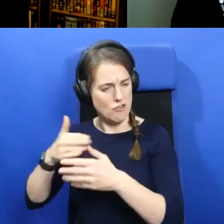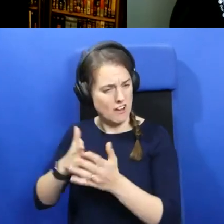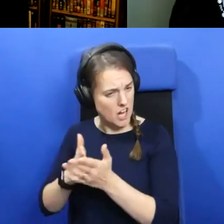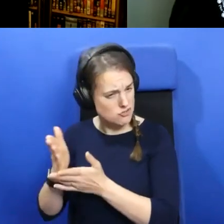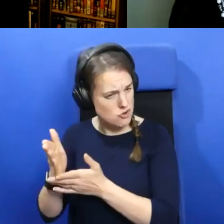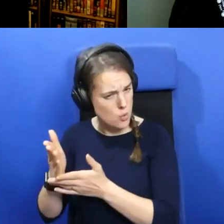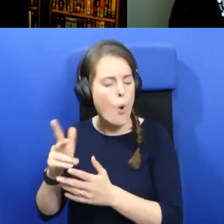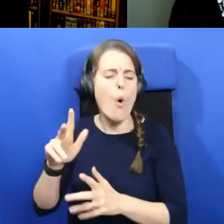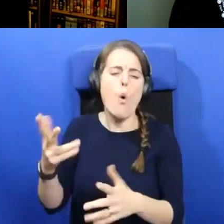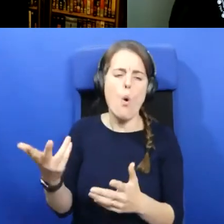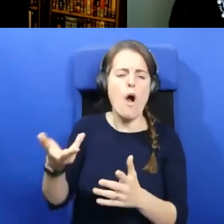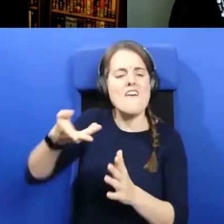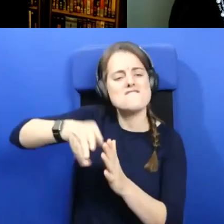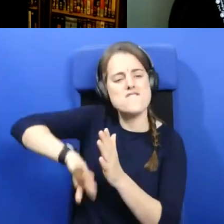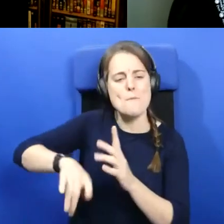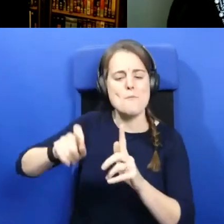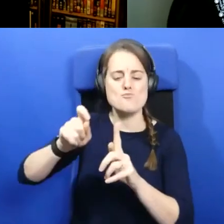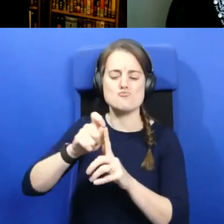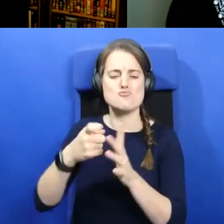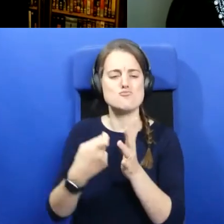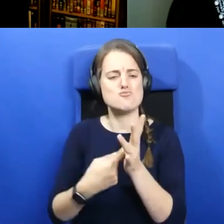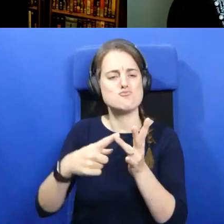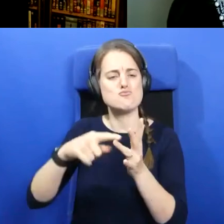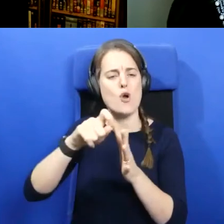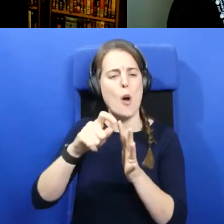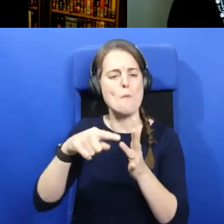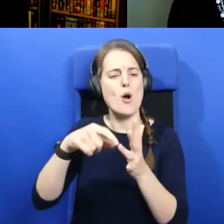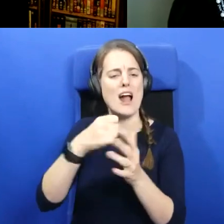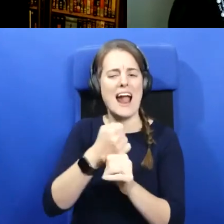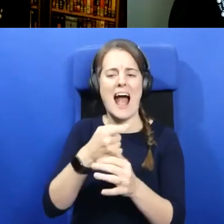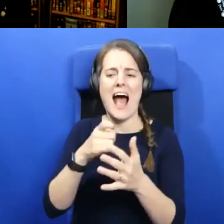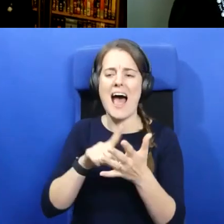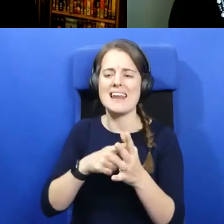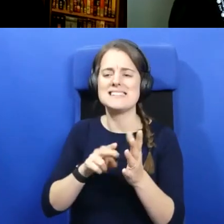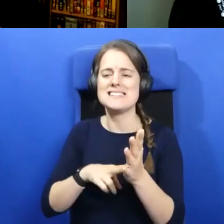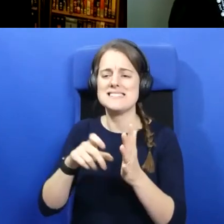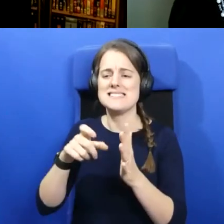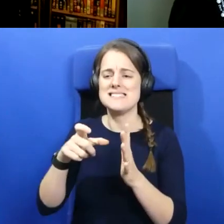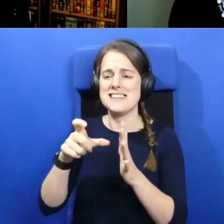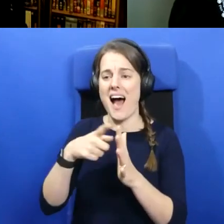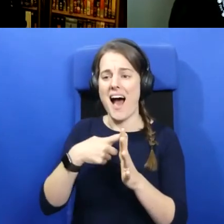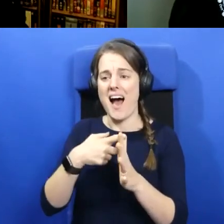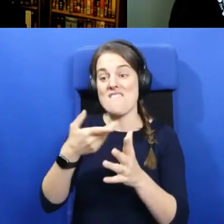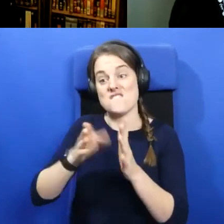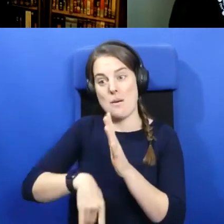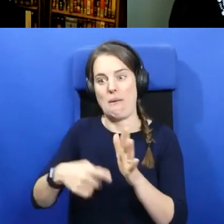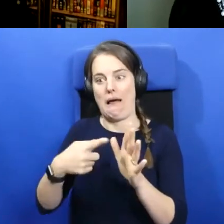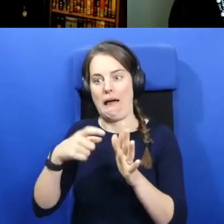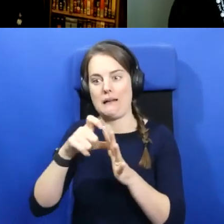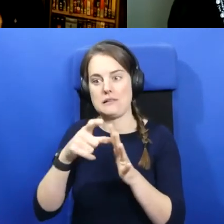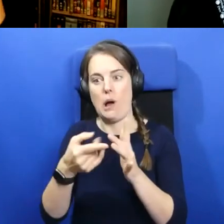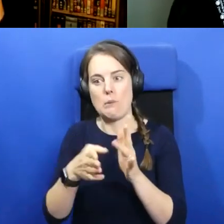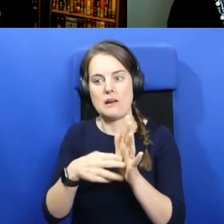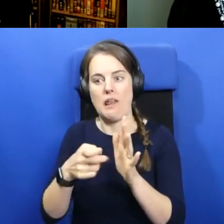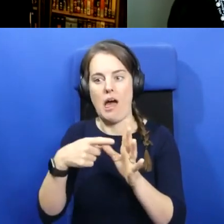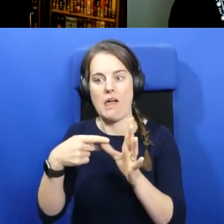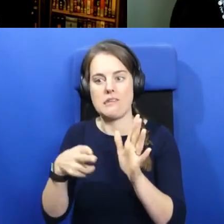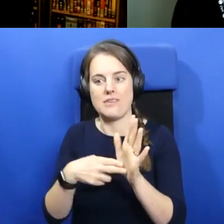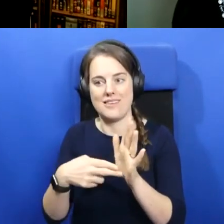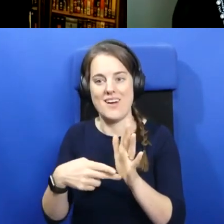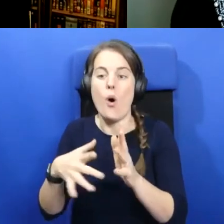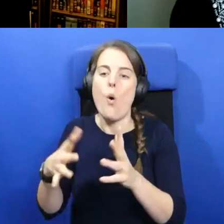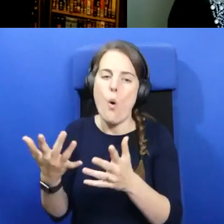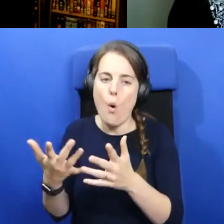the product of propaganda, mainly by other them, and the accident of survival of documentation?